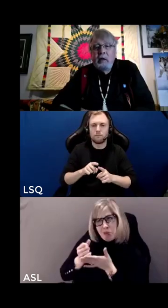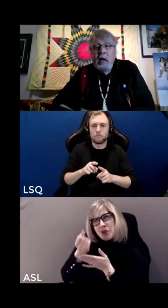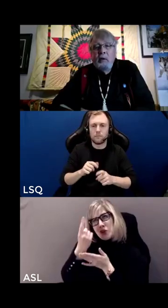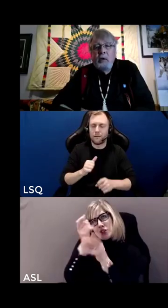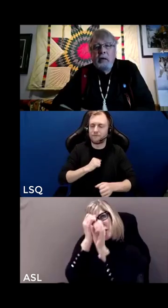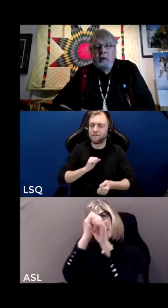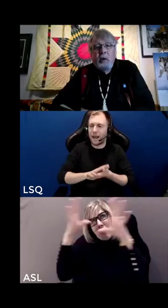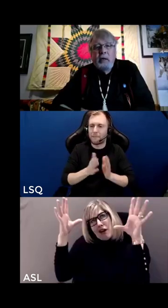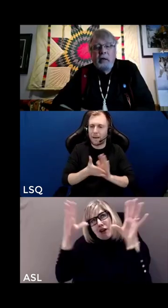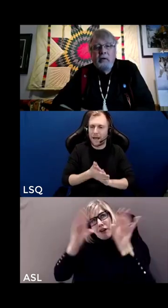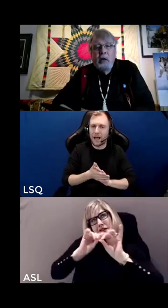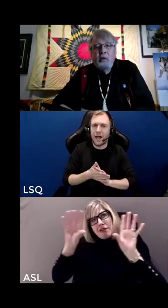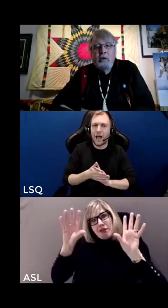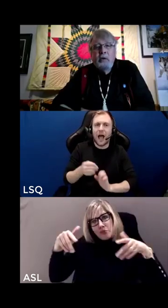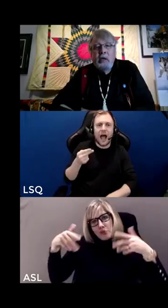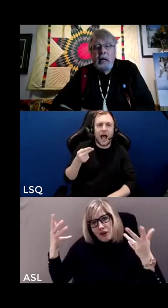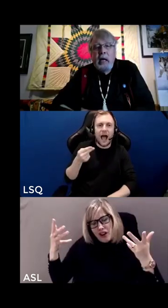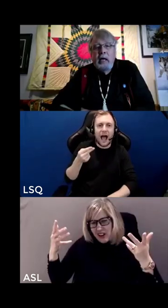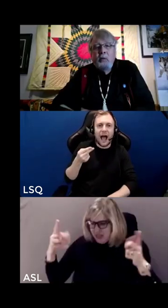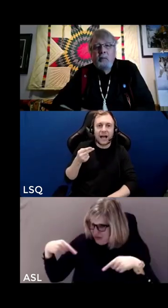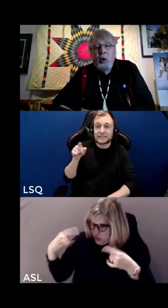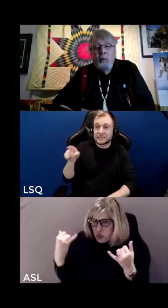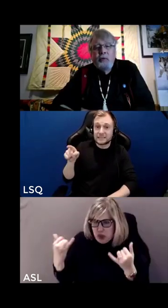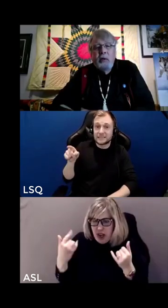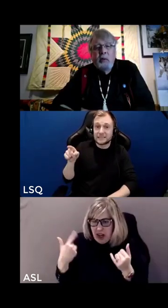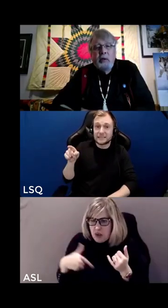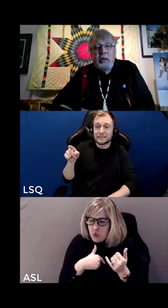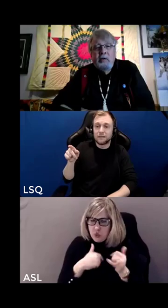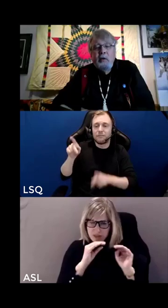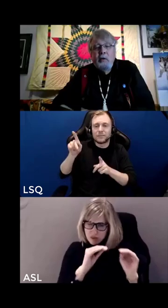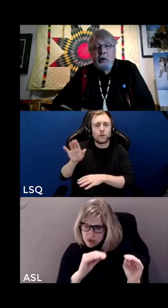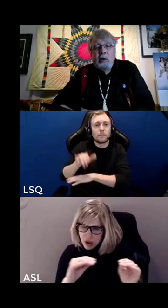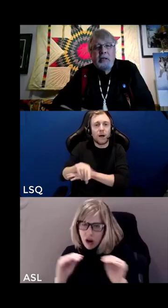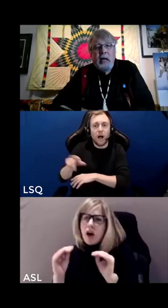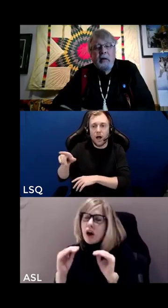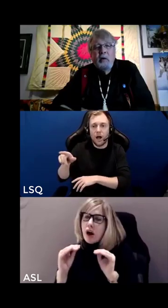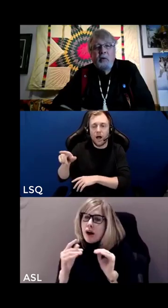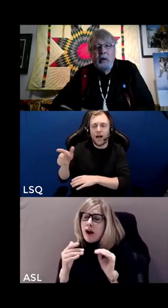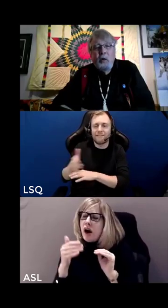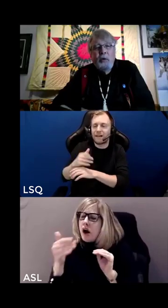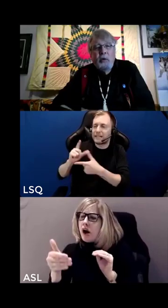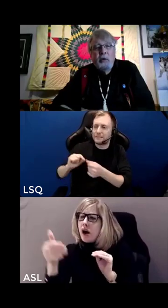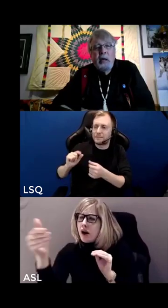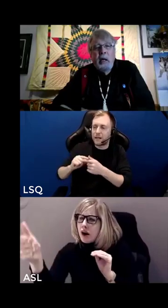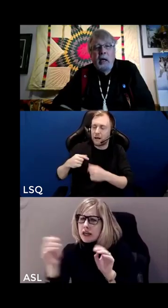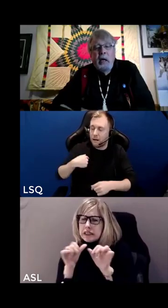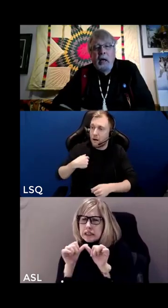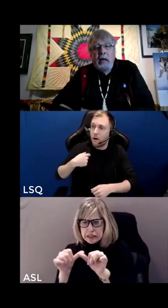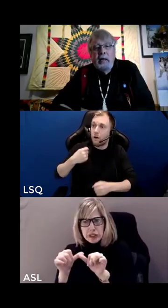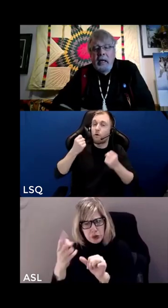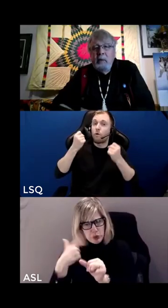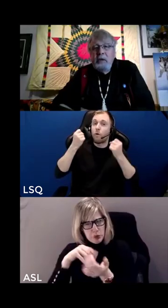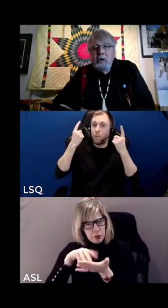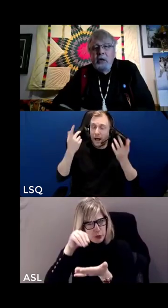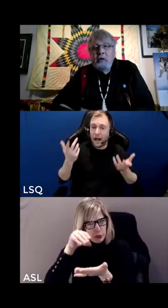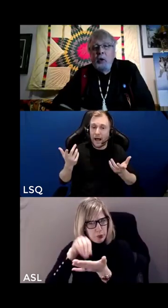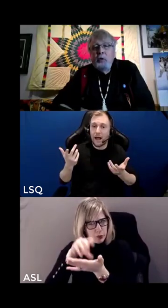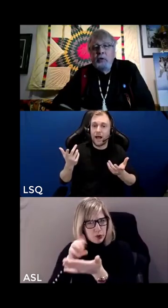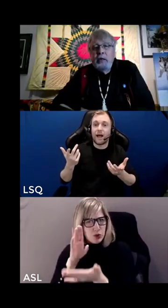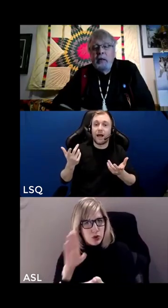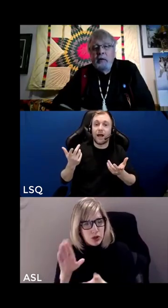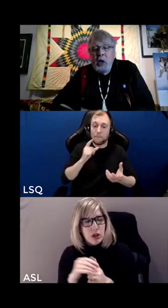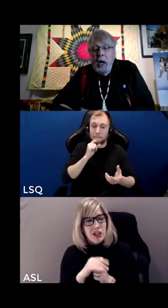lessons that lie within what we have shared with you today and what hopefully we will continue to learn together as we go forward and that image